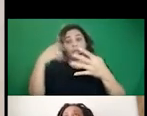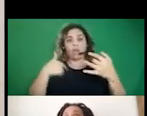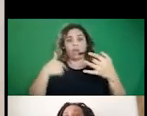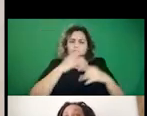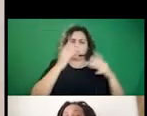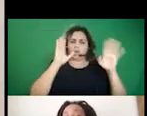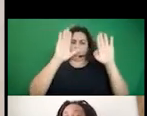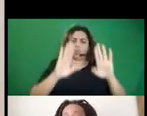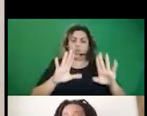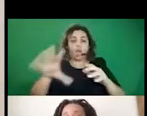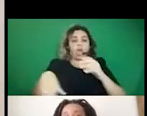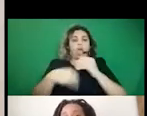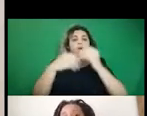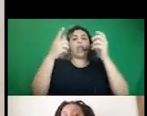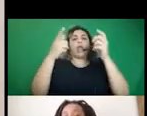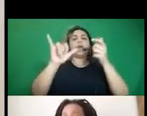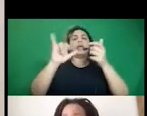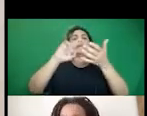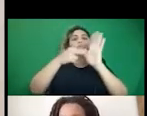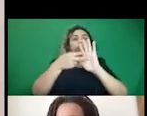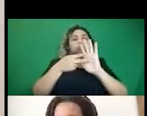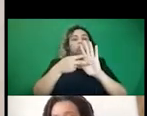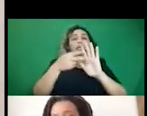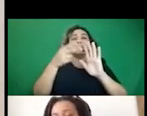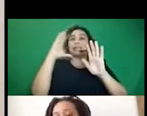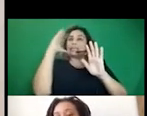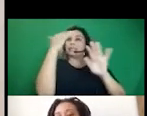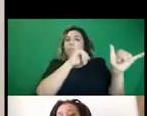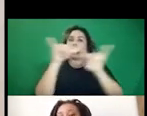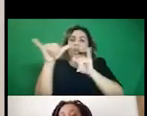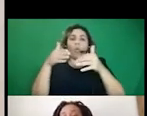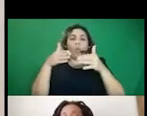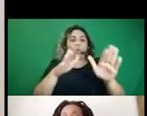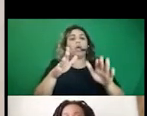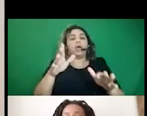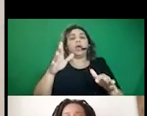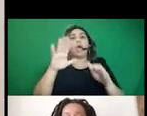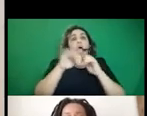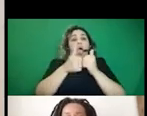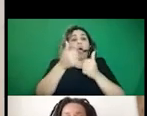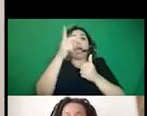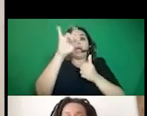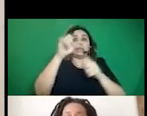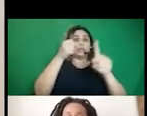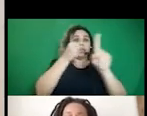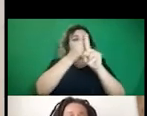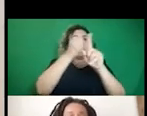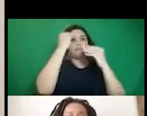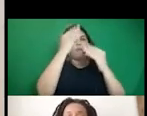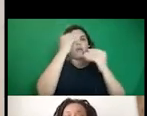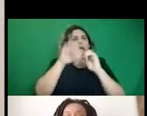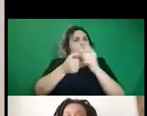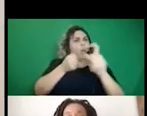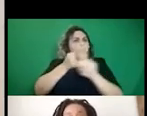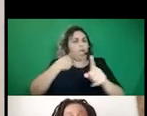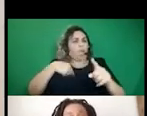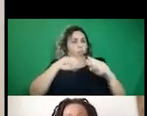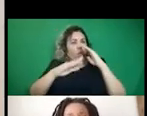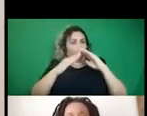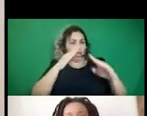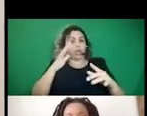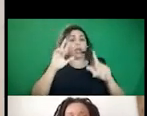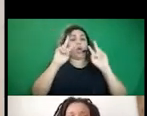to also break down in a similar way. Um, the way disinformation impacts our community. So like a disinformation